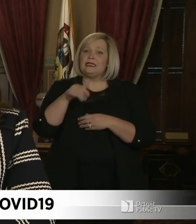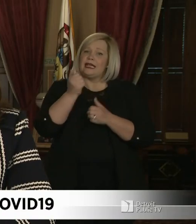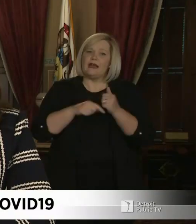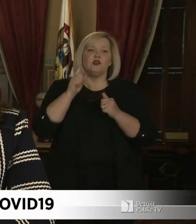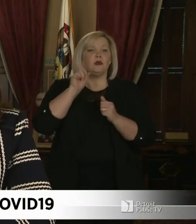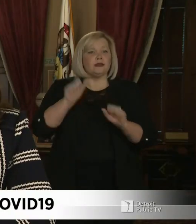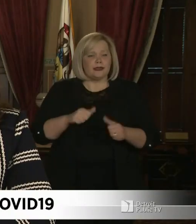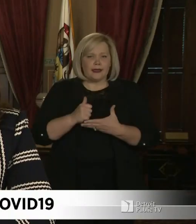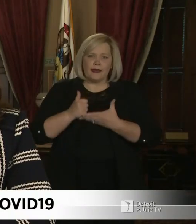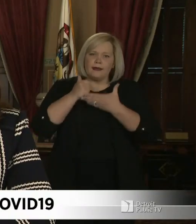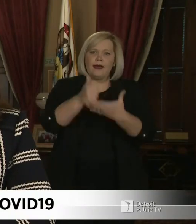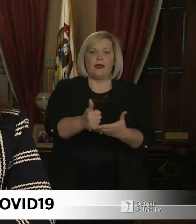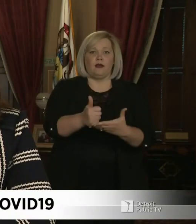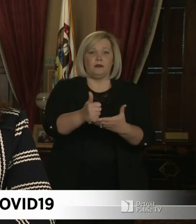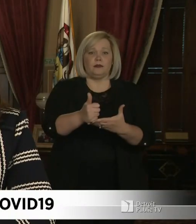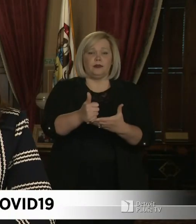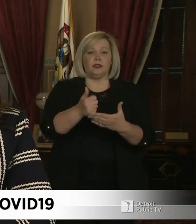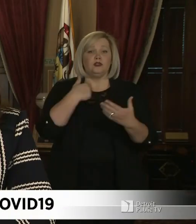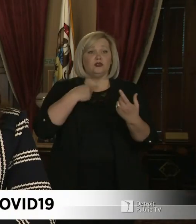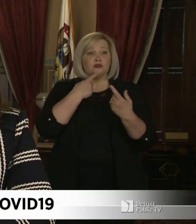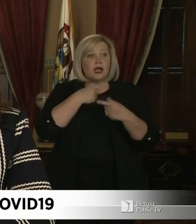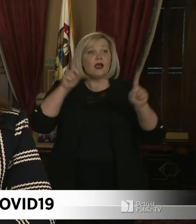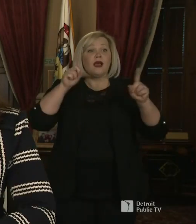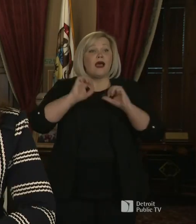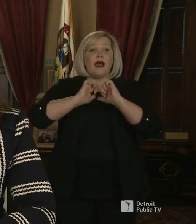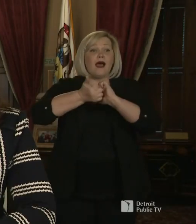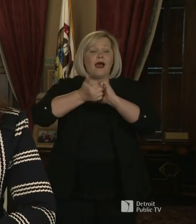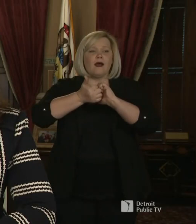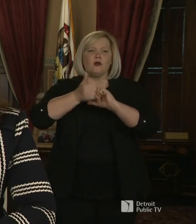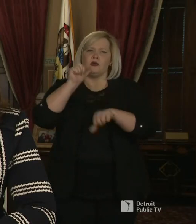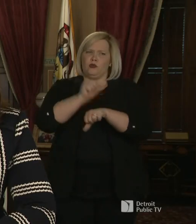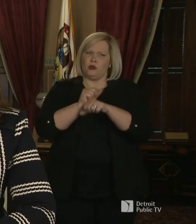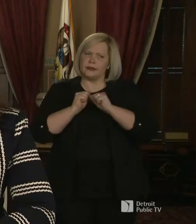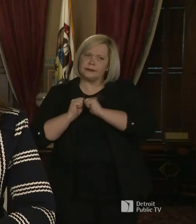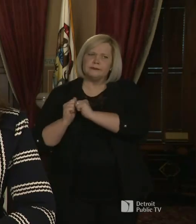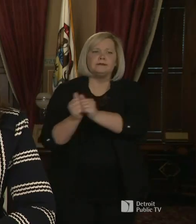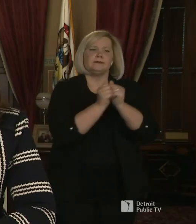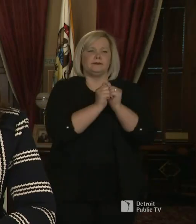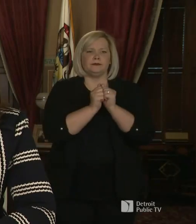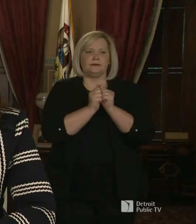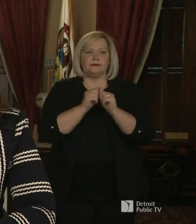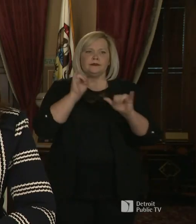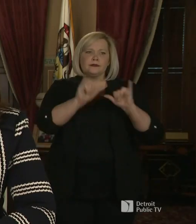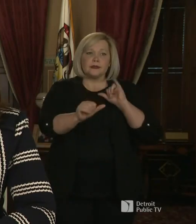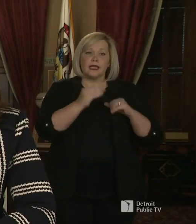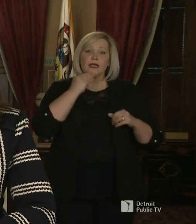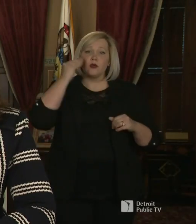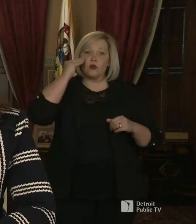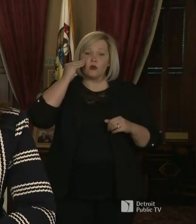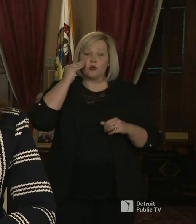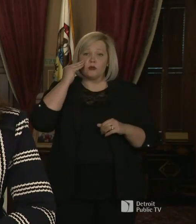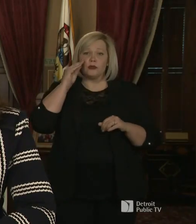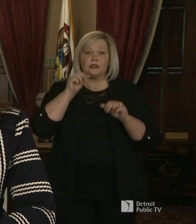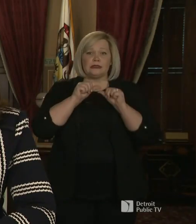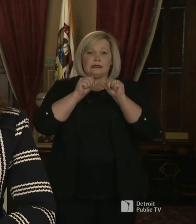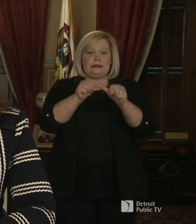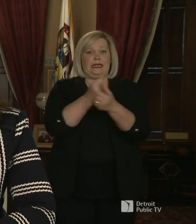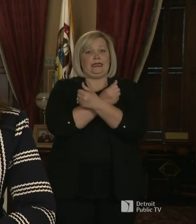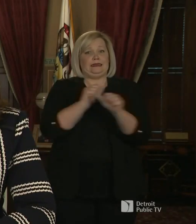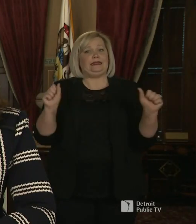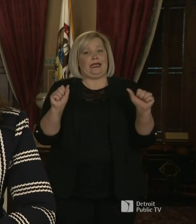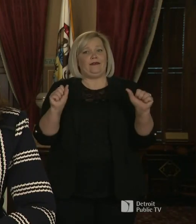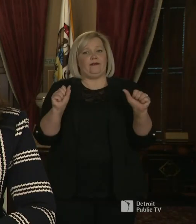through this, we must all do our part. Stay home, stay safe and save lives.